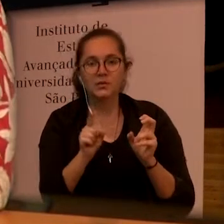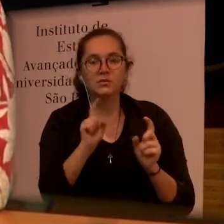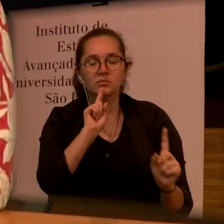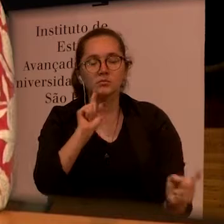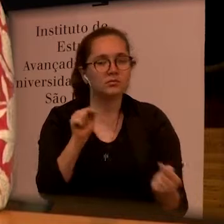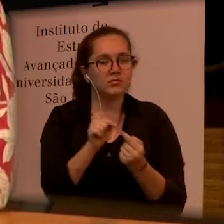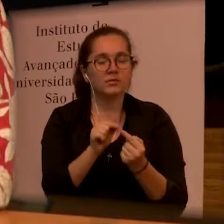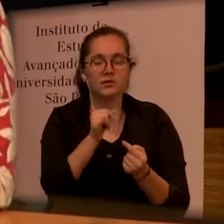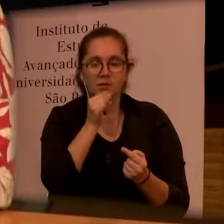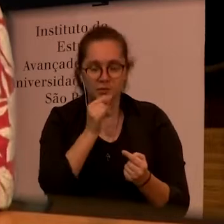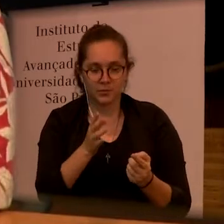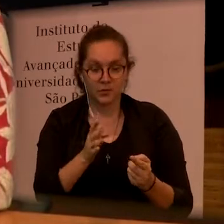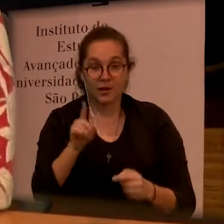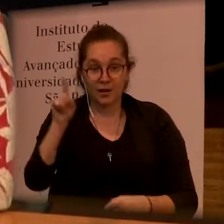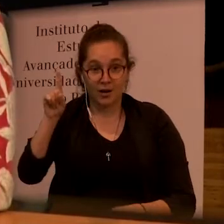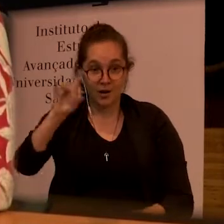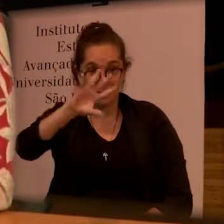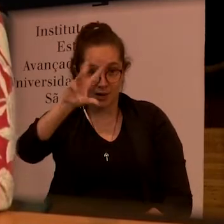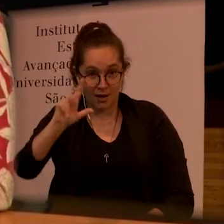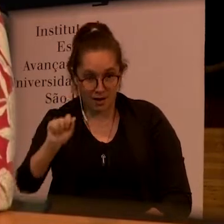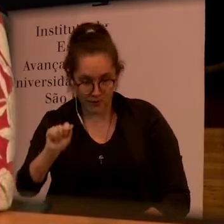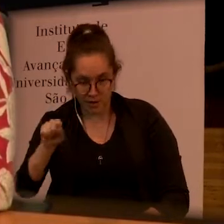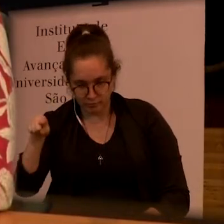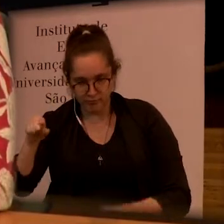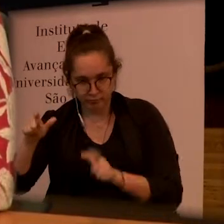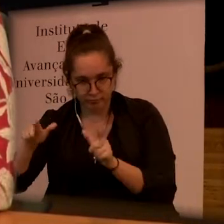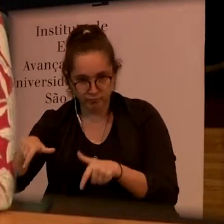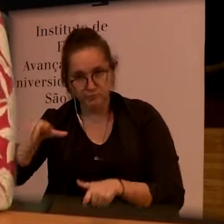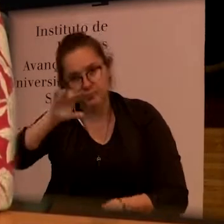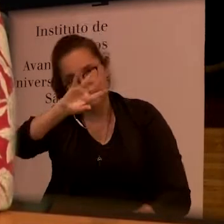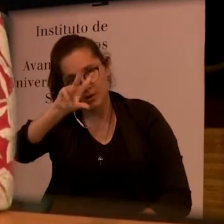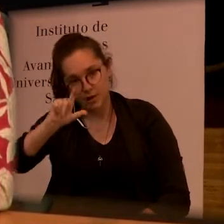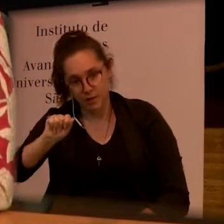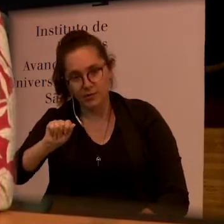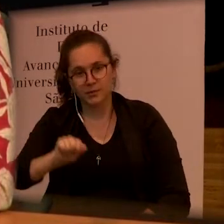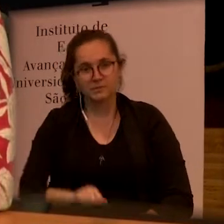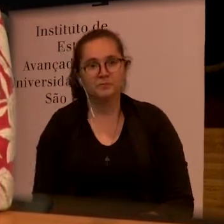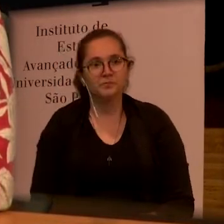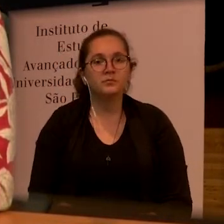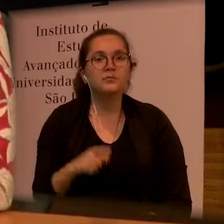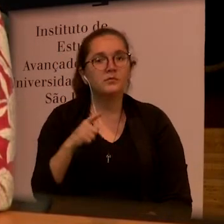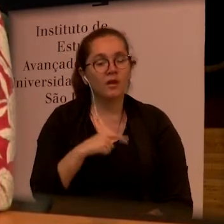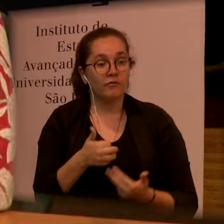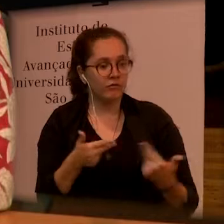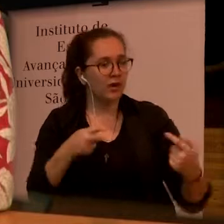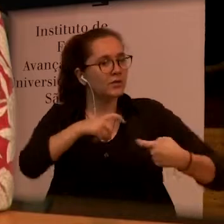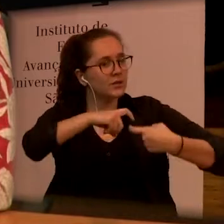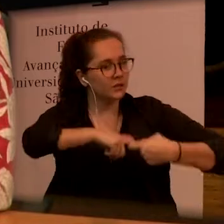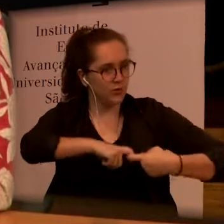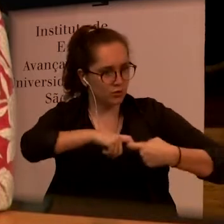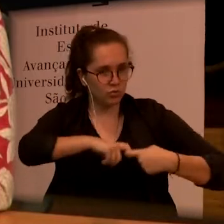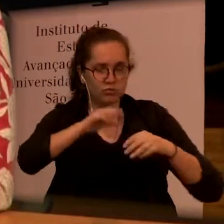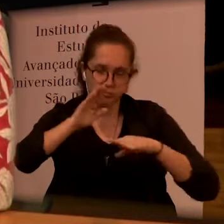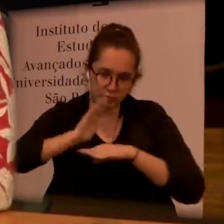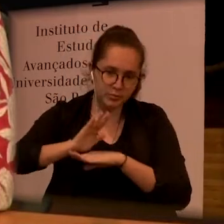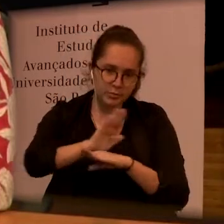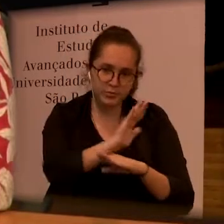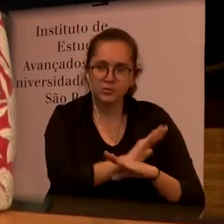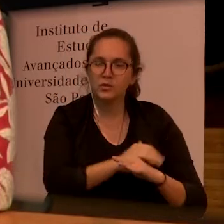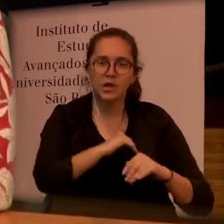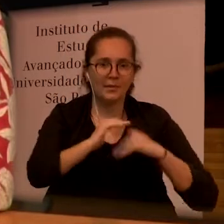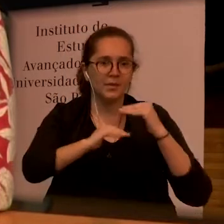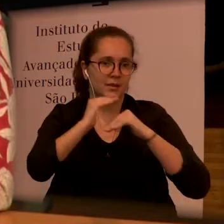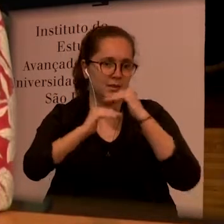settings let's say a lot of the rehabilitation or the specialist services like ophthalmology are given by NGOs